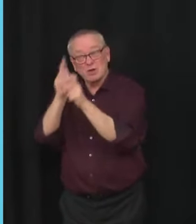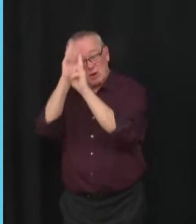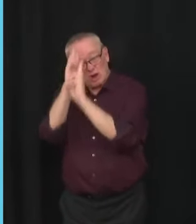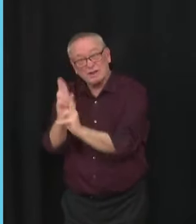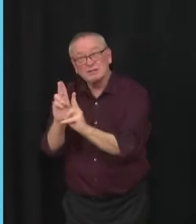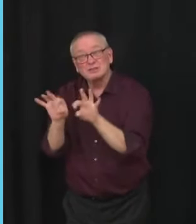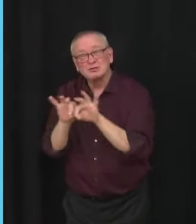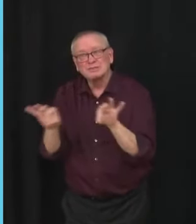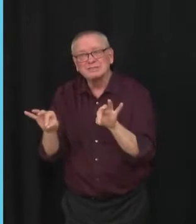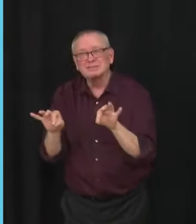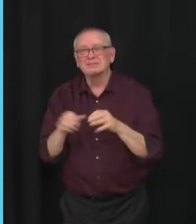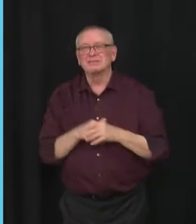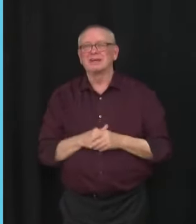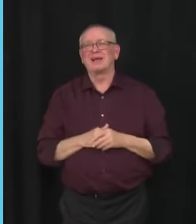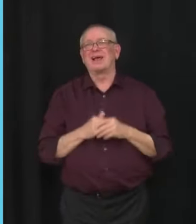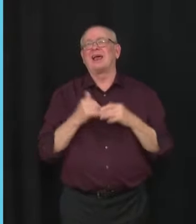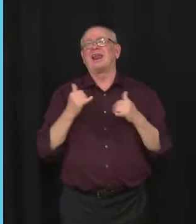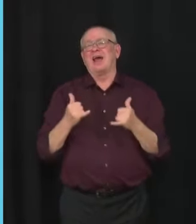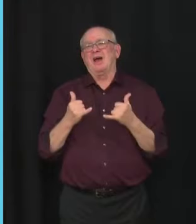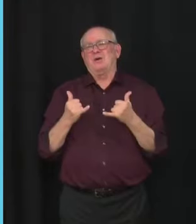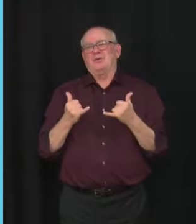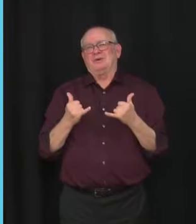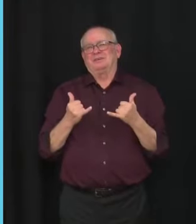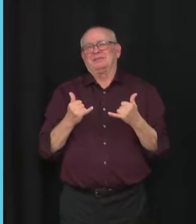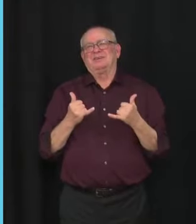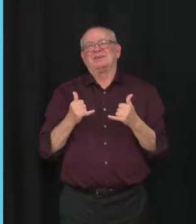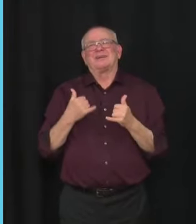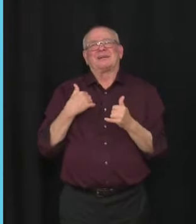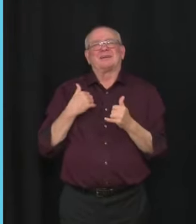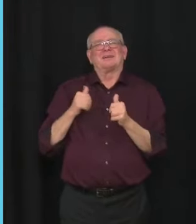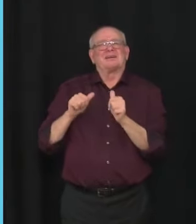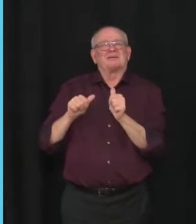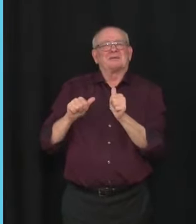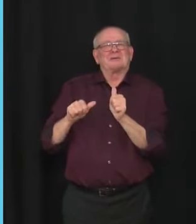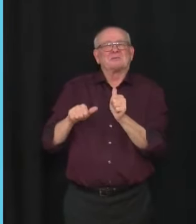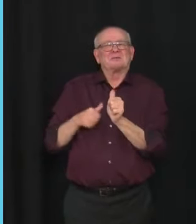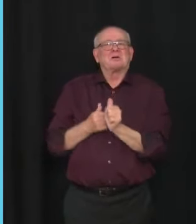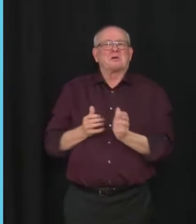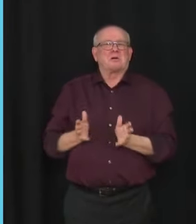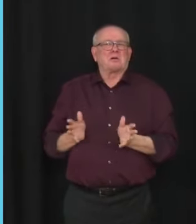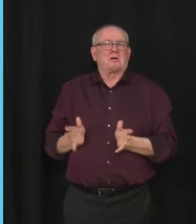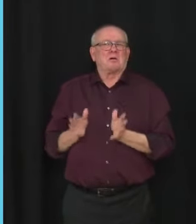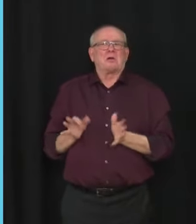implicitly, implicitly I believe, inciting people to political violence.